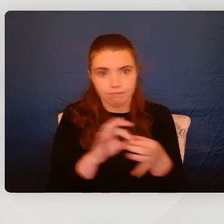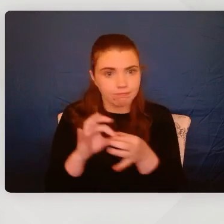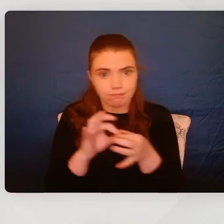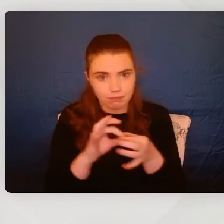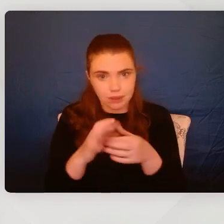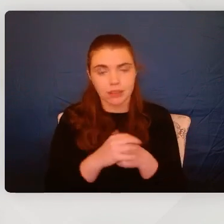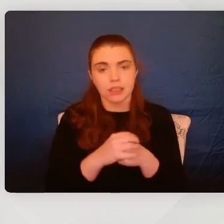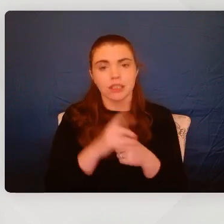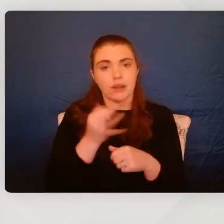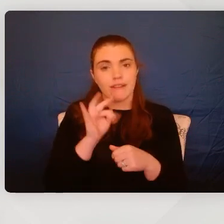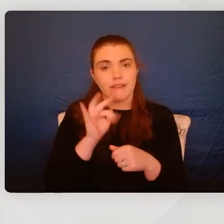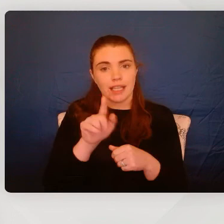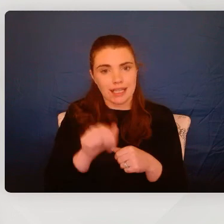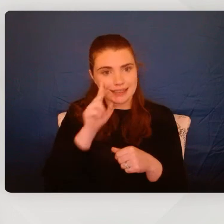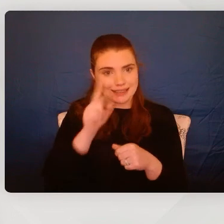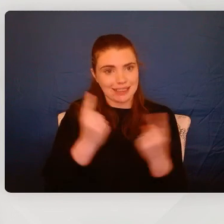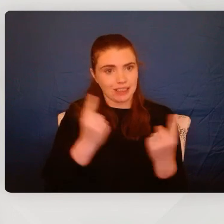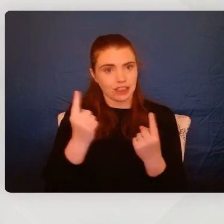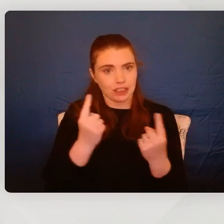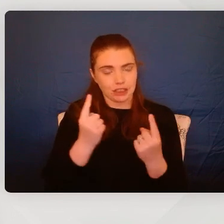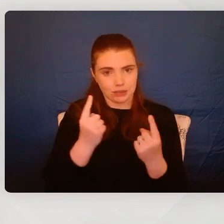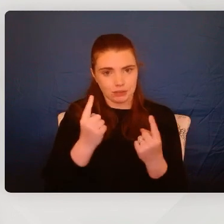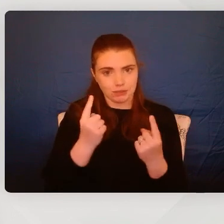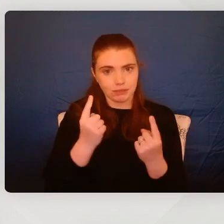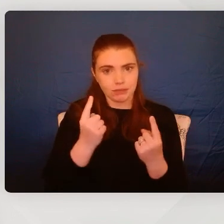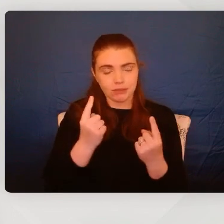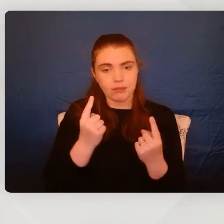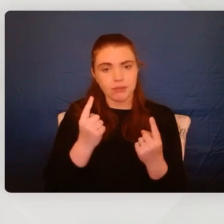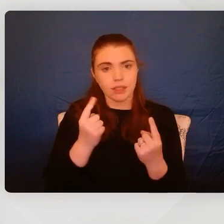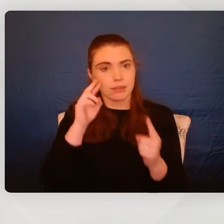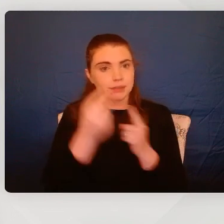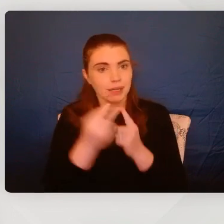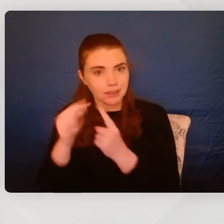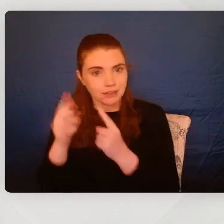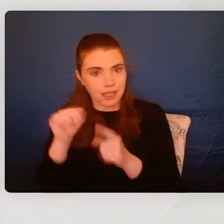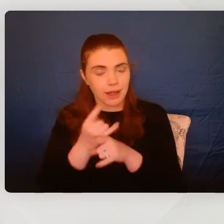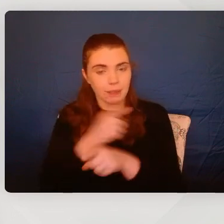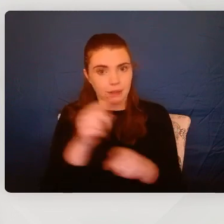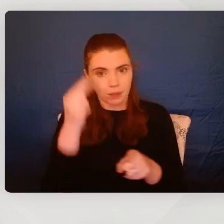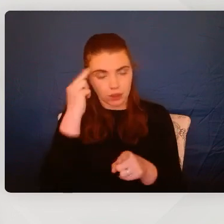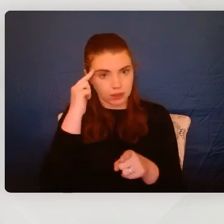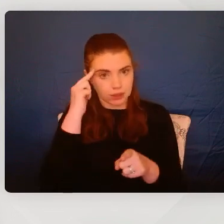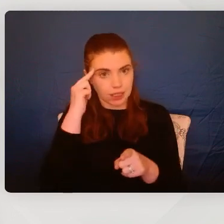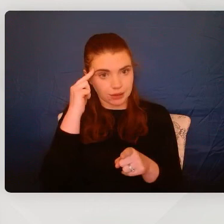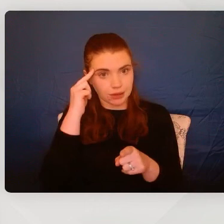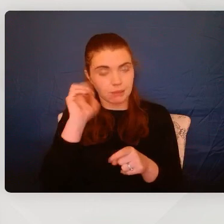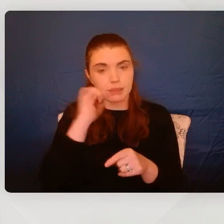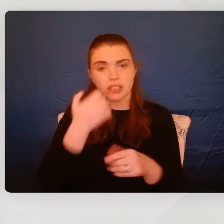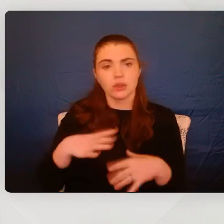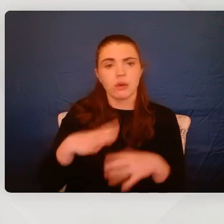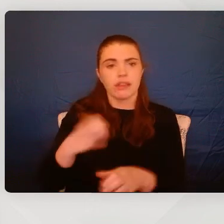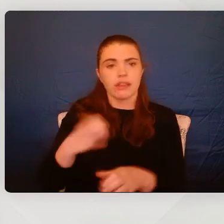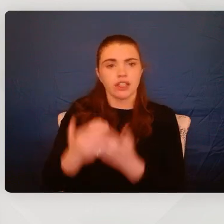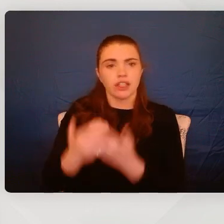can see each other's perspectives and work on what you can do to improve the relationship. Because what you don't want to do is put the load on the young person